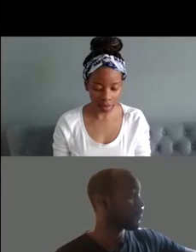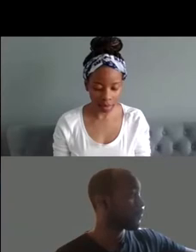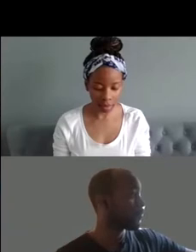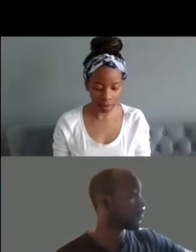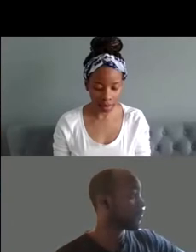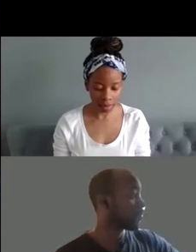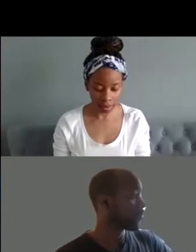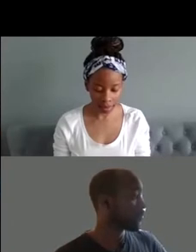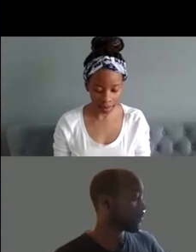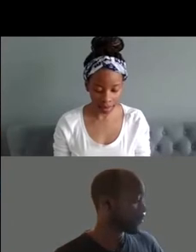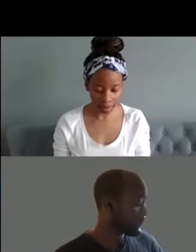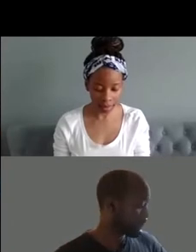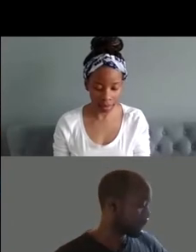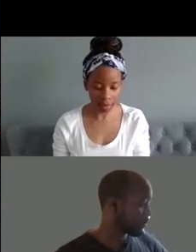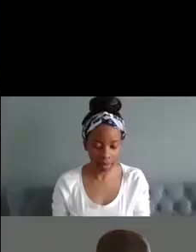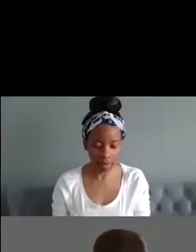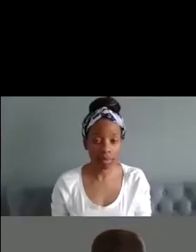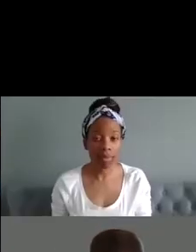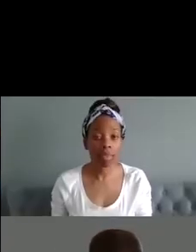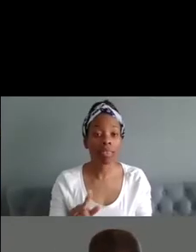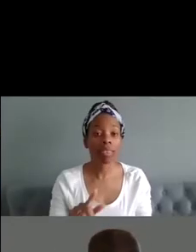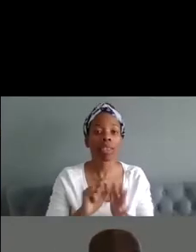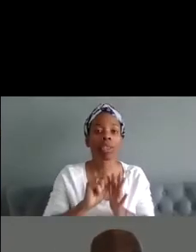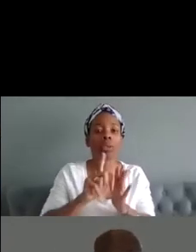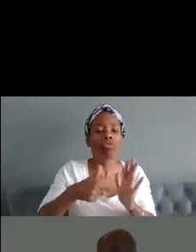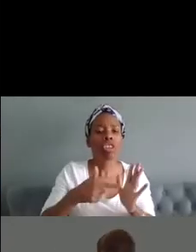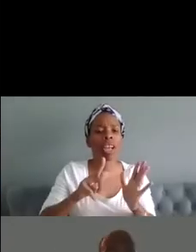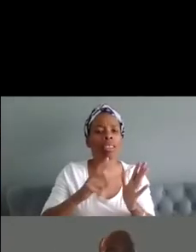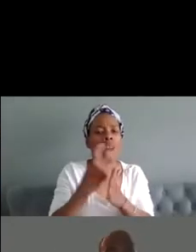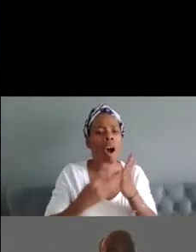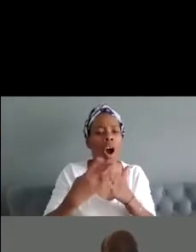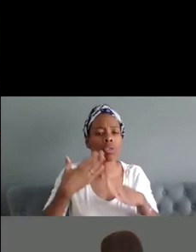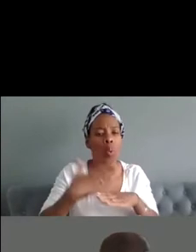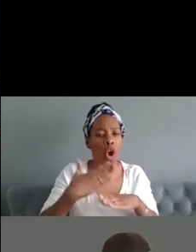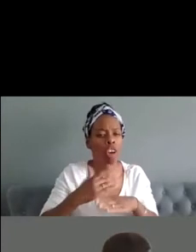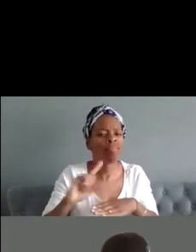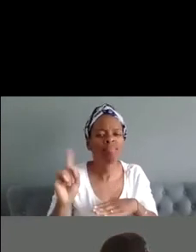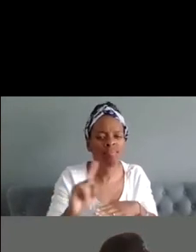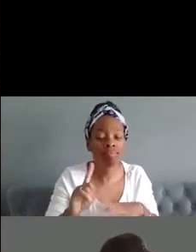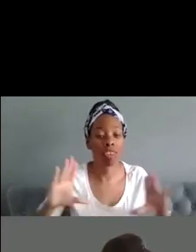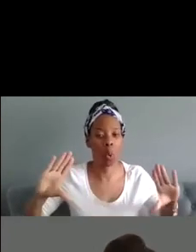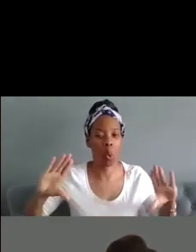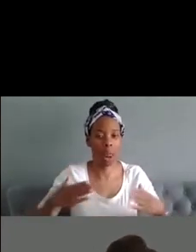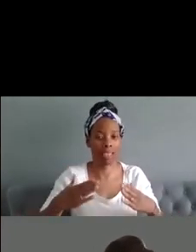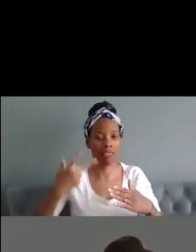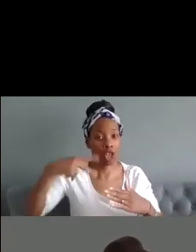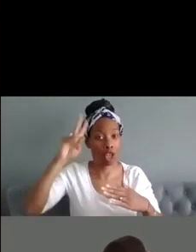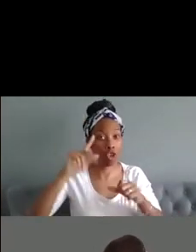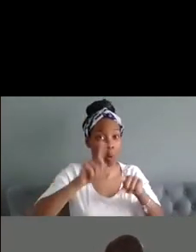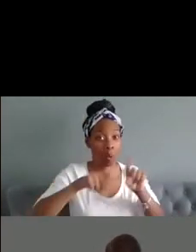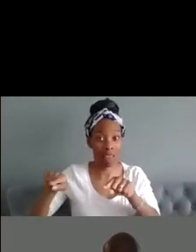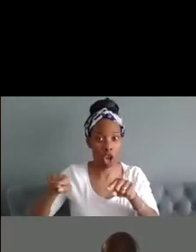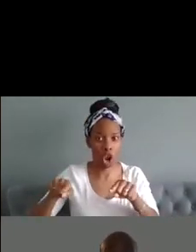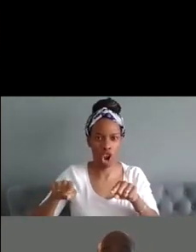project artworks is a collective of neurodiverse artists and activists and we're based in Hastings we want to see